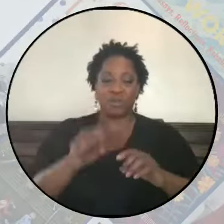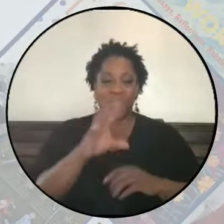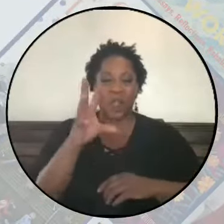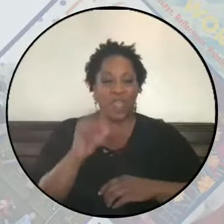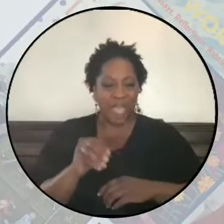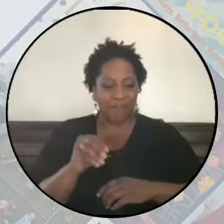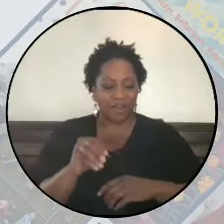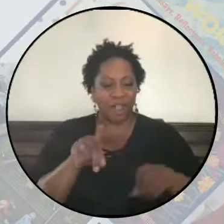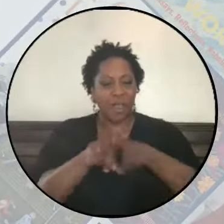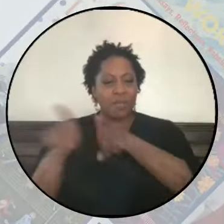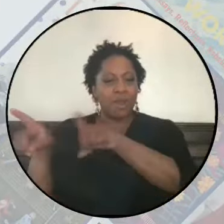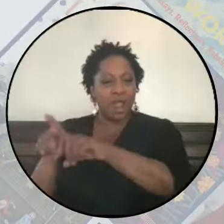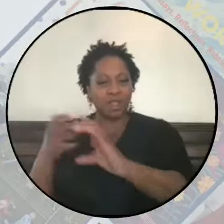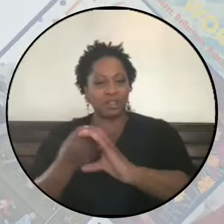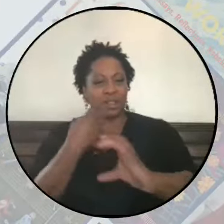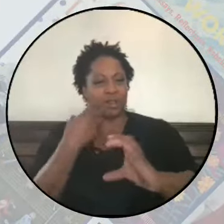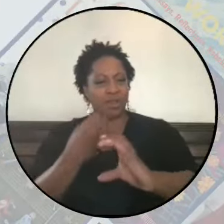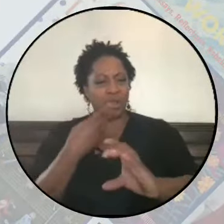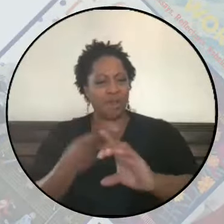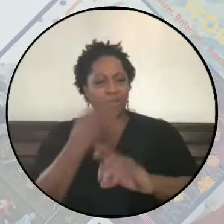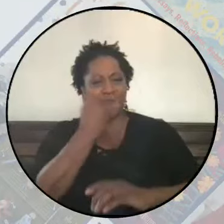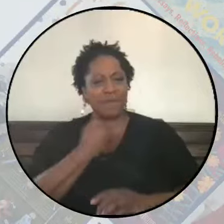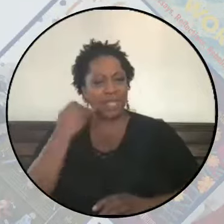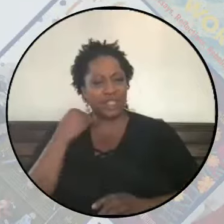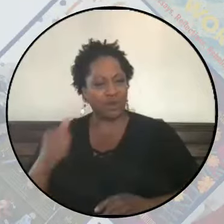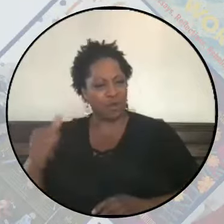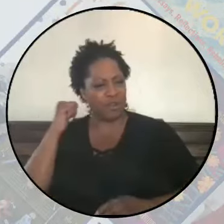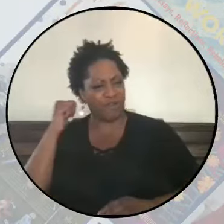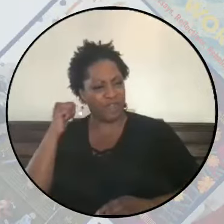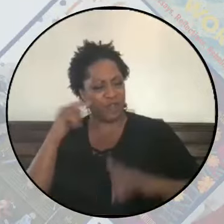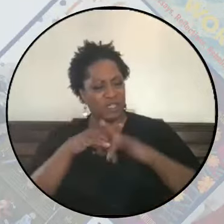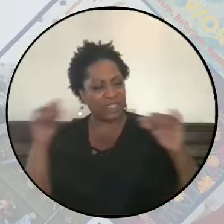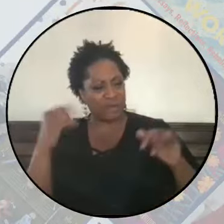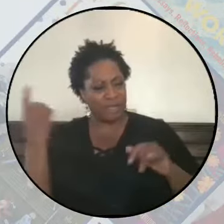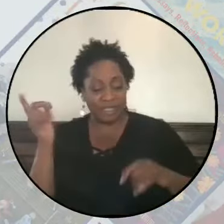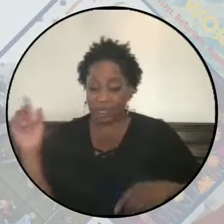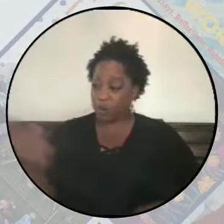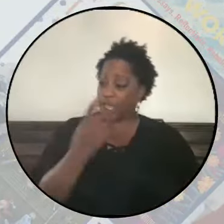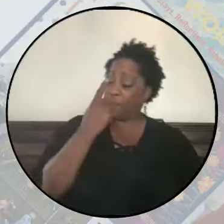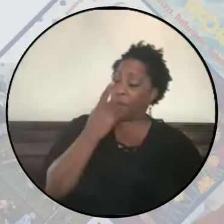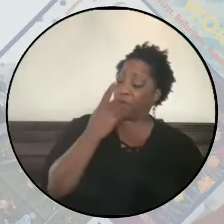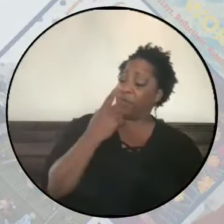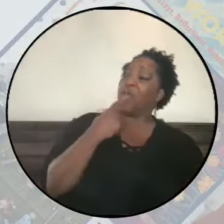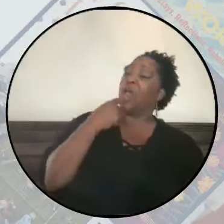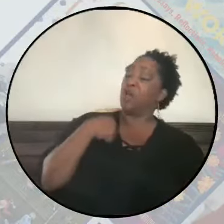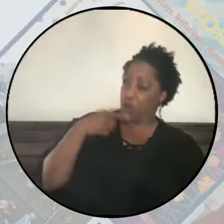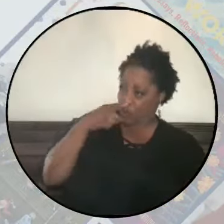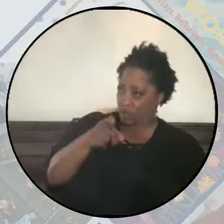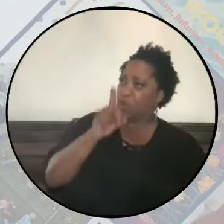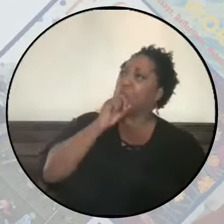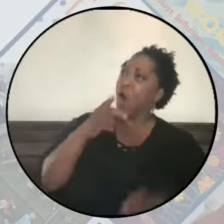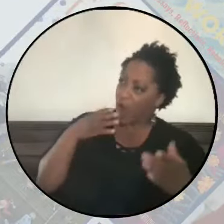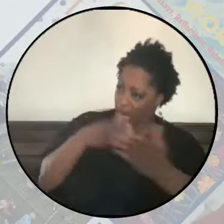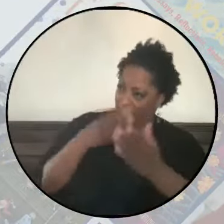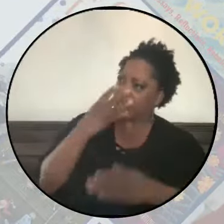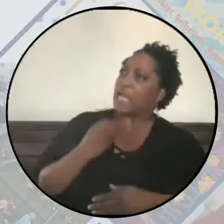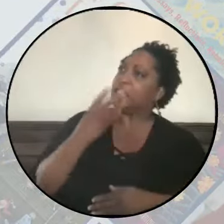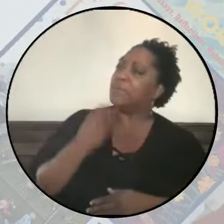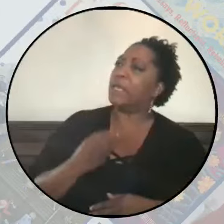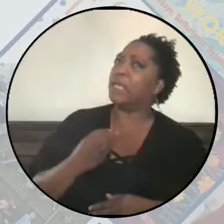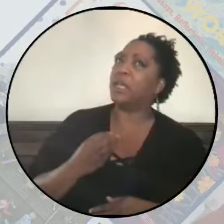but it also refused to unload ships from Israel. And then someone came up to me and said that I was being anti-Semitic.